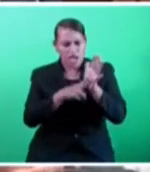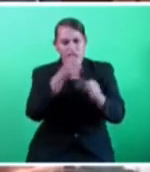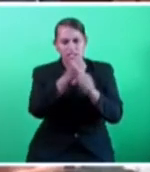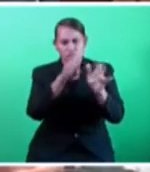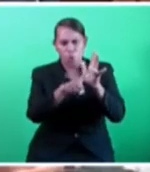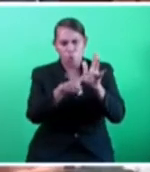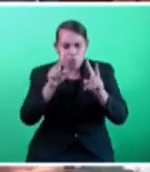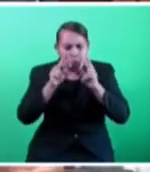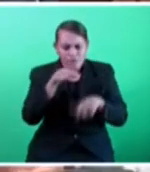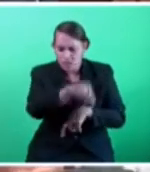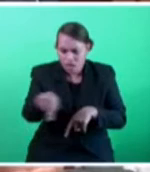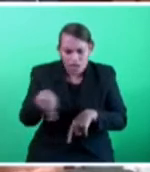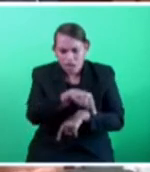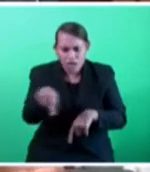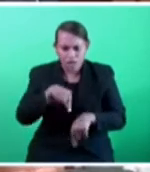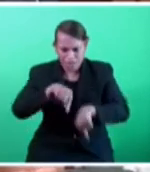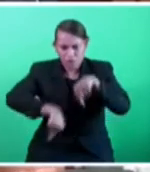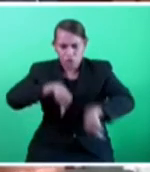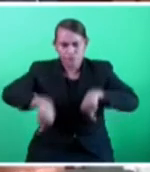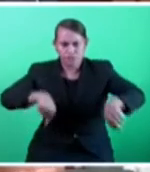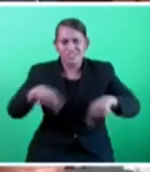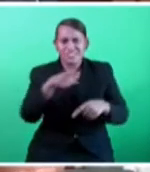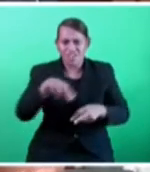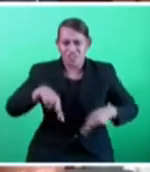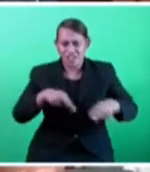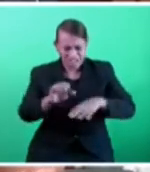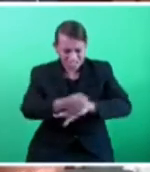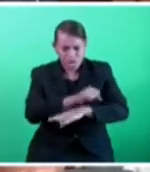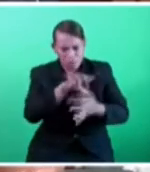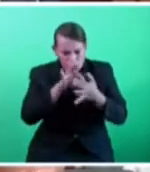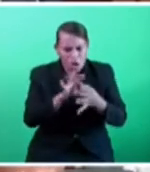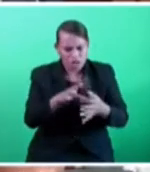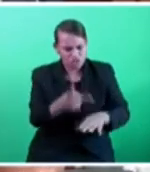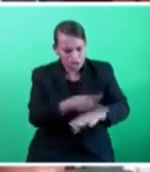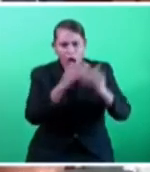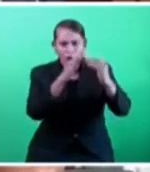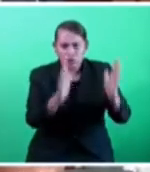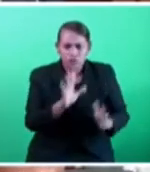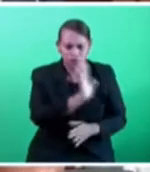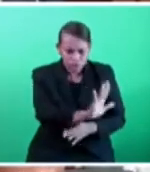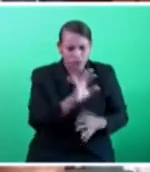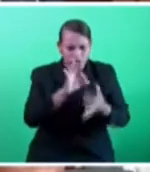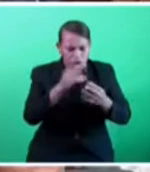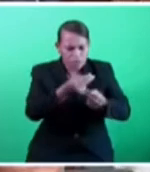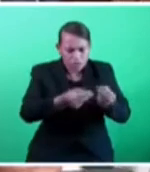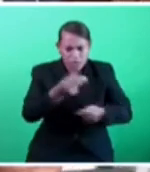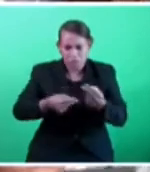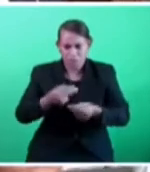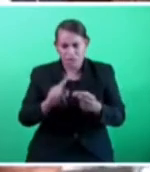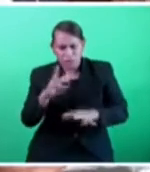mangrove planting. We did our own nursery. We do our own planting. They just came and spent half an hour in the village.